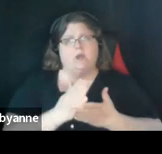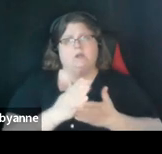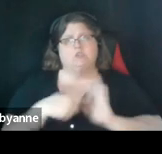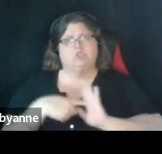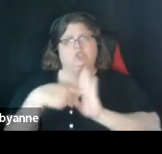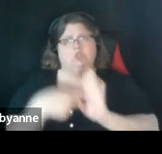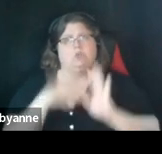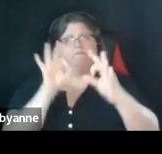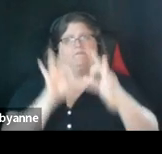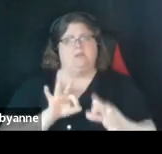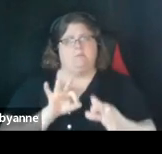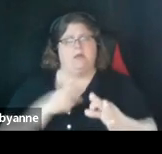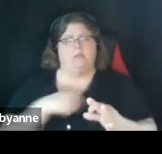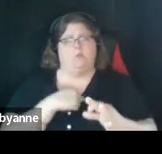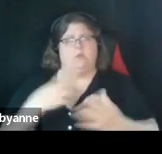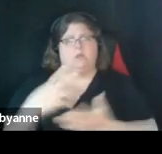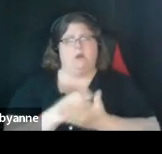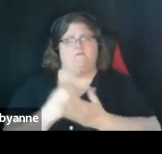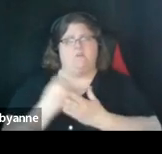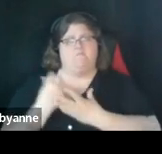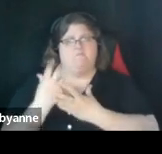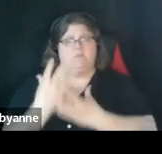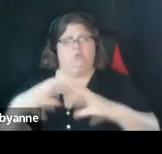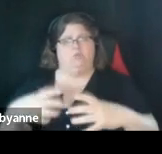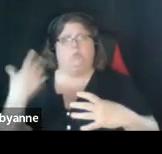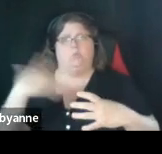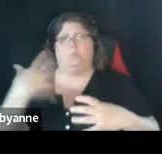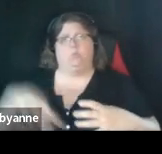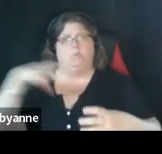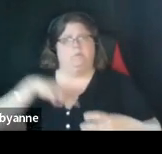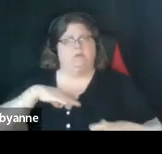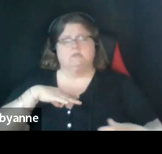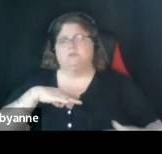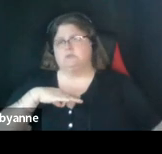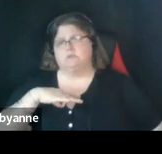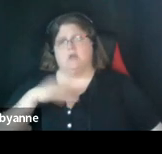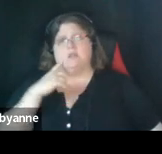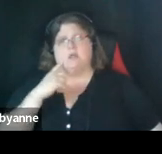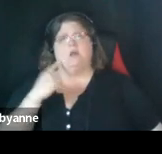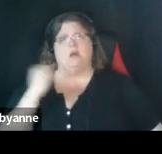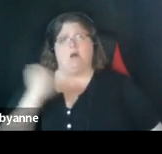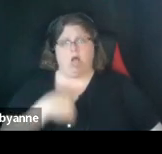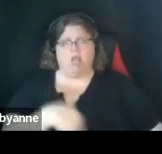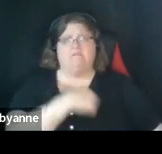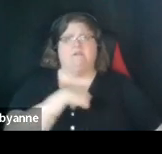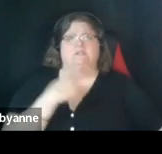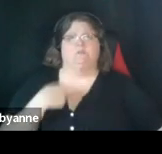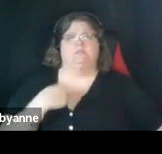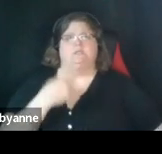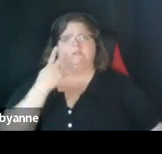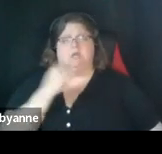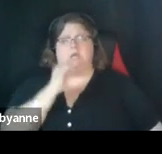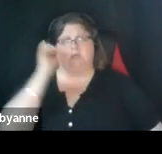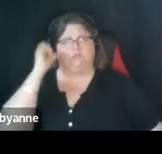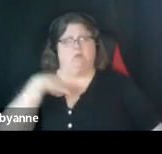received from a number of groups has been really helpful yes i think all of us saw the letter yesterday or so from 15